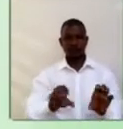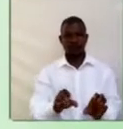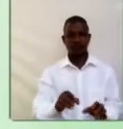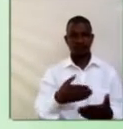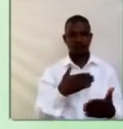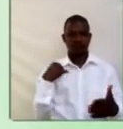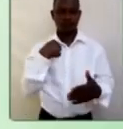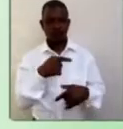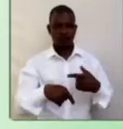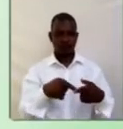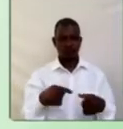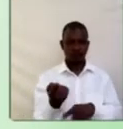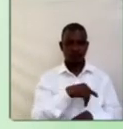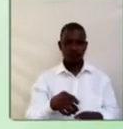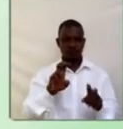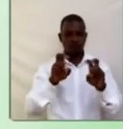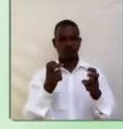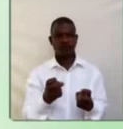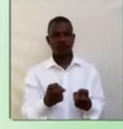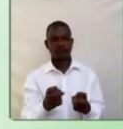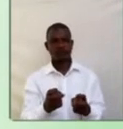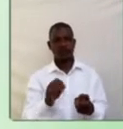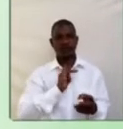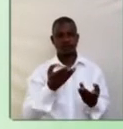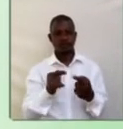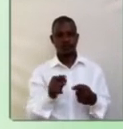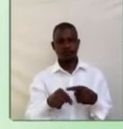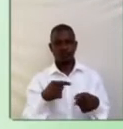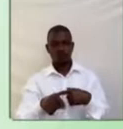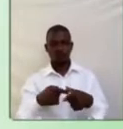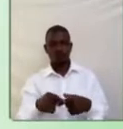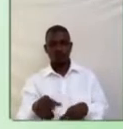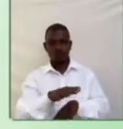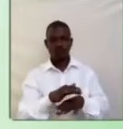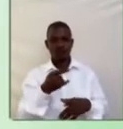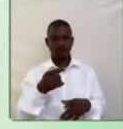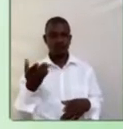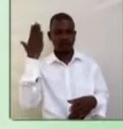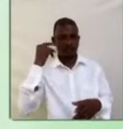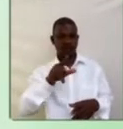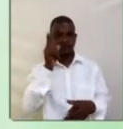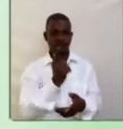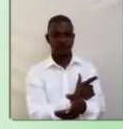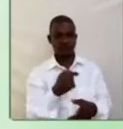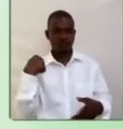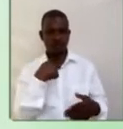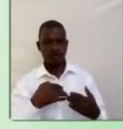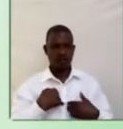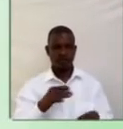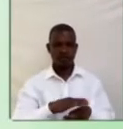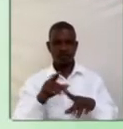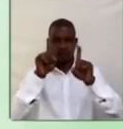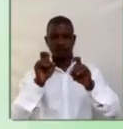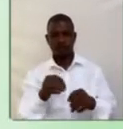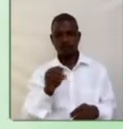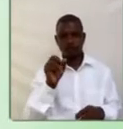Before we go to today's topic, I want us to go over the previous lesson we had on test of